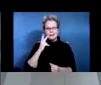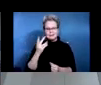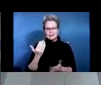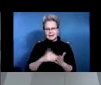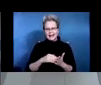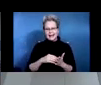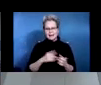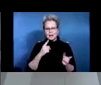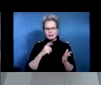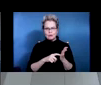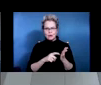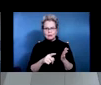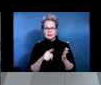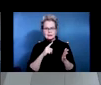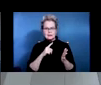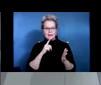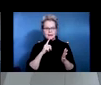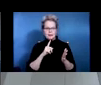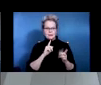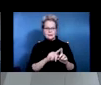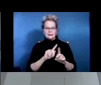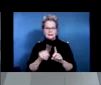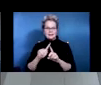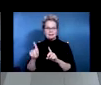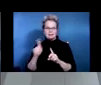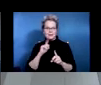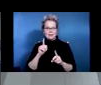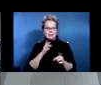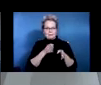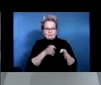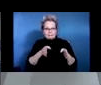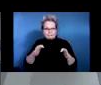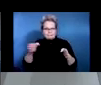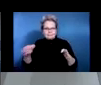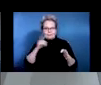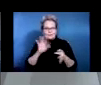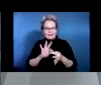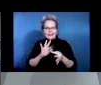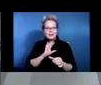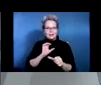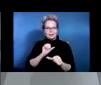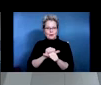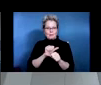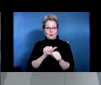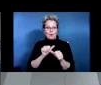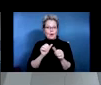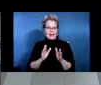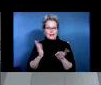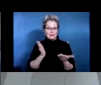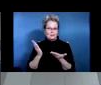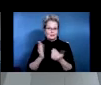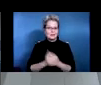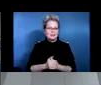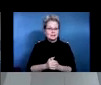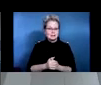many different instances of employer services who I'm talking to throughout, um, his, his time, uh, during his